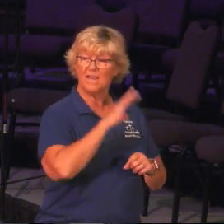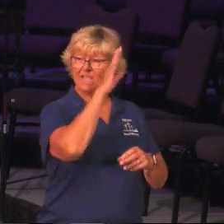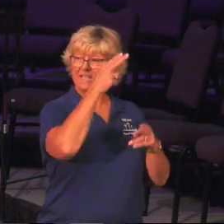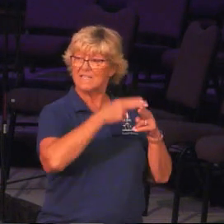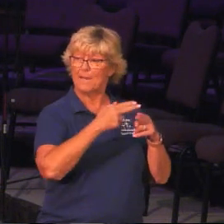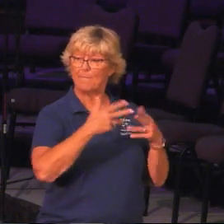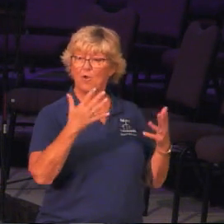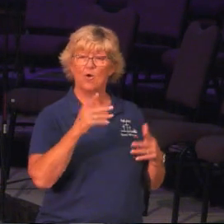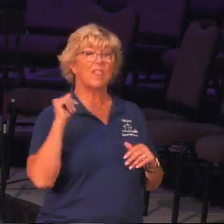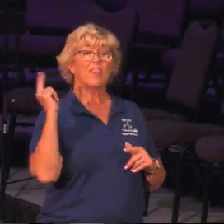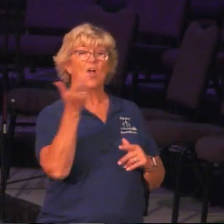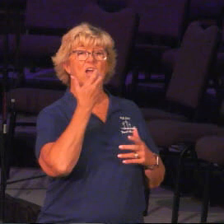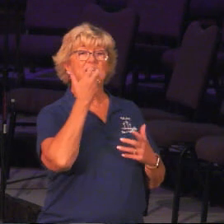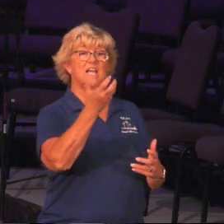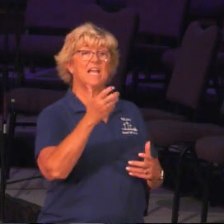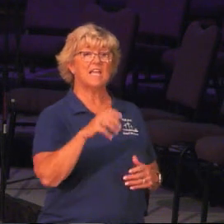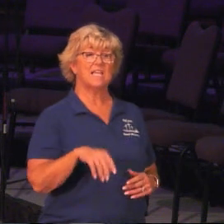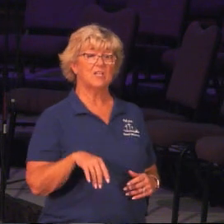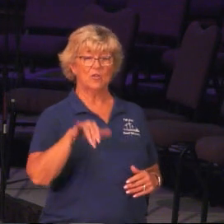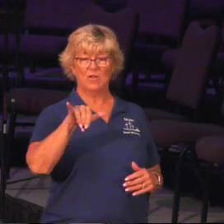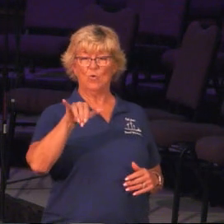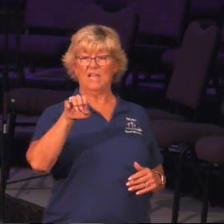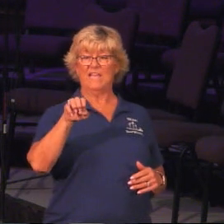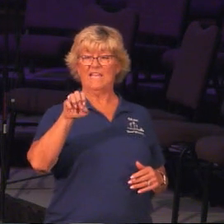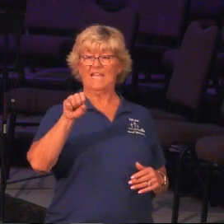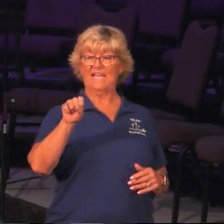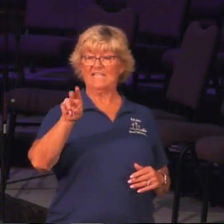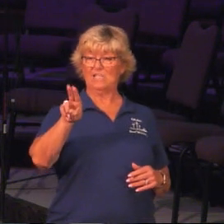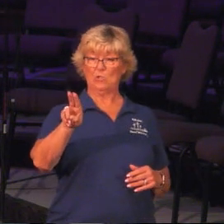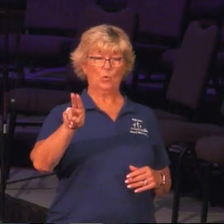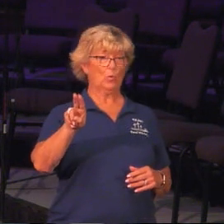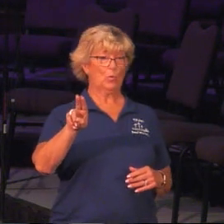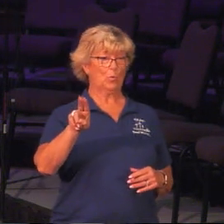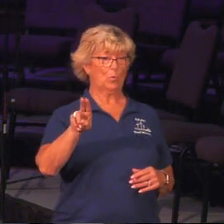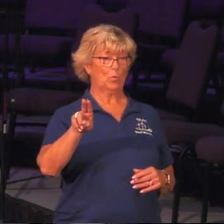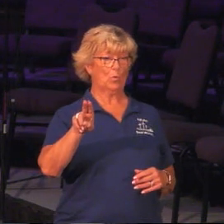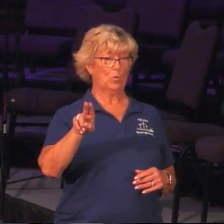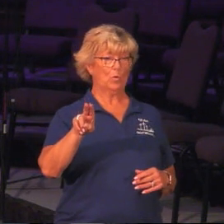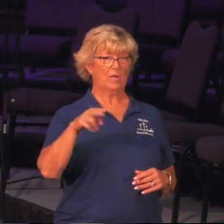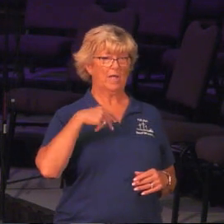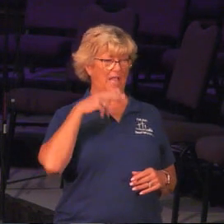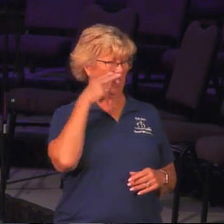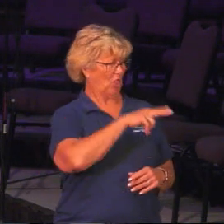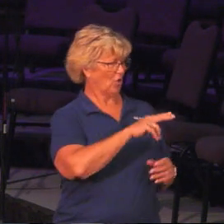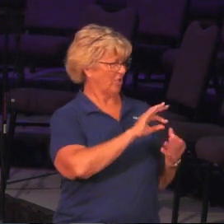name is, and they all yelled, Yesu. And I look over at the translator, and he's like, Jesus.